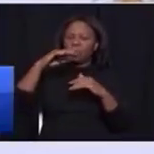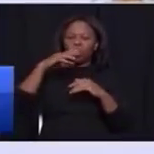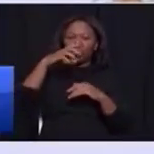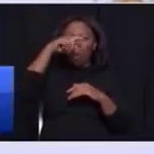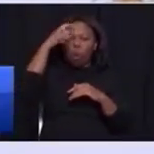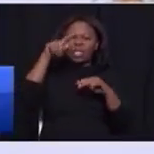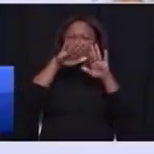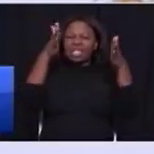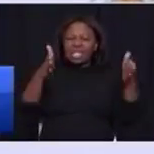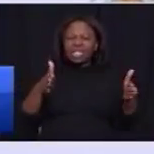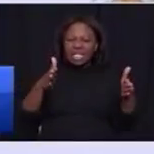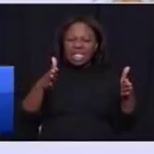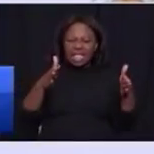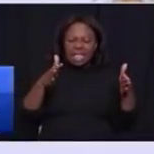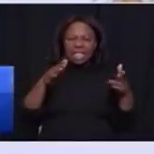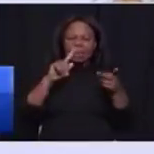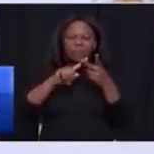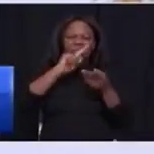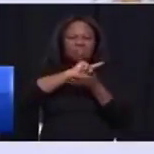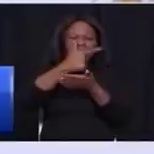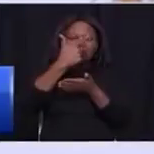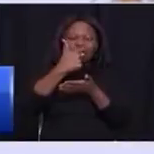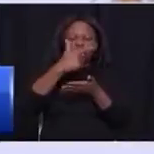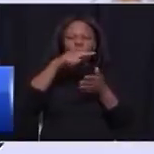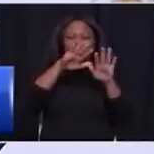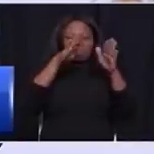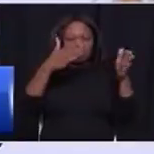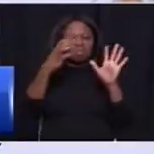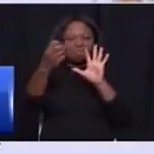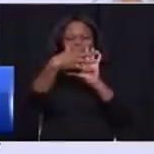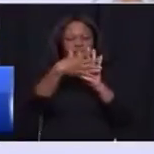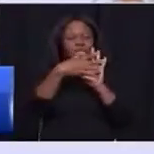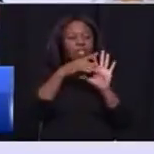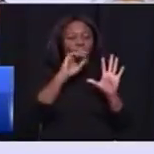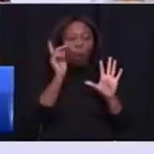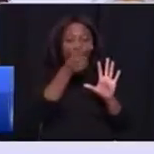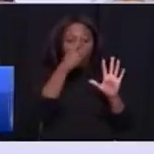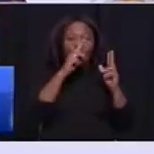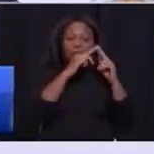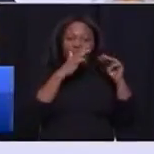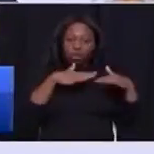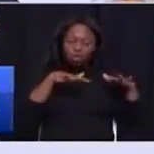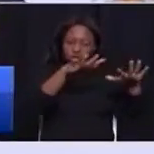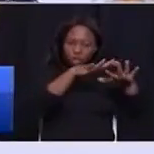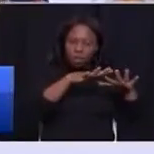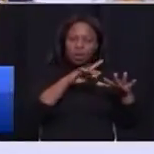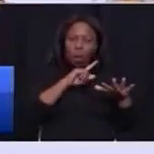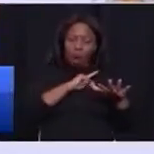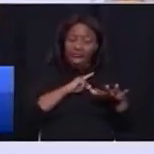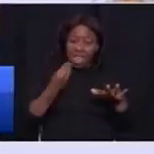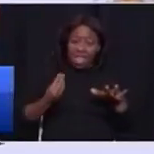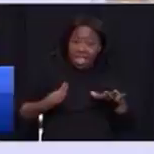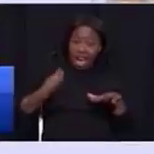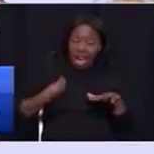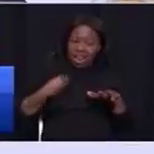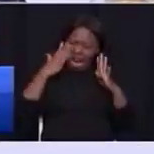with desktops and high-speed broadband in all townships so that young people, particularly